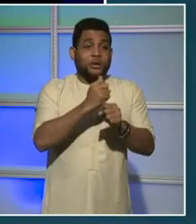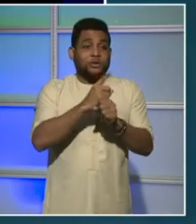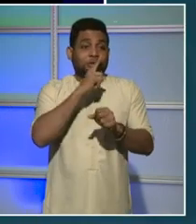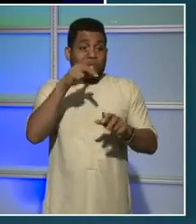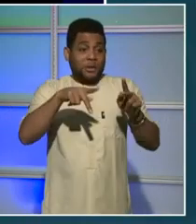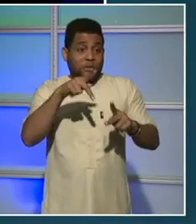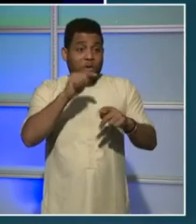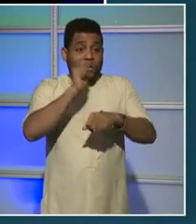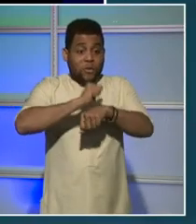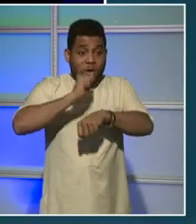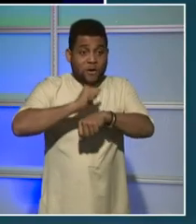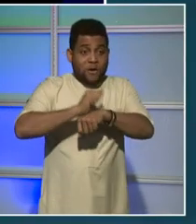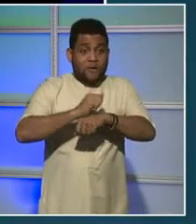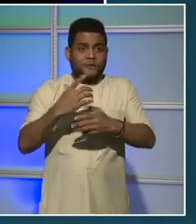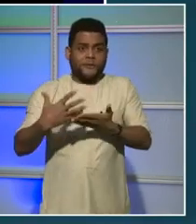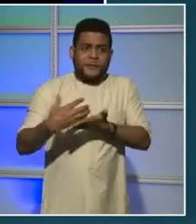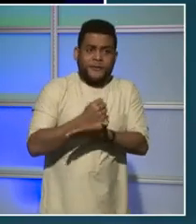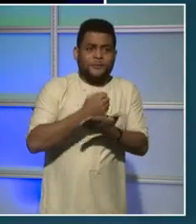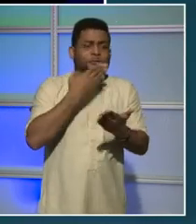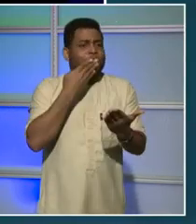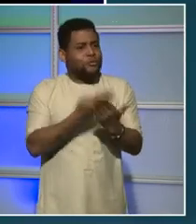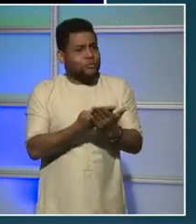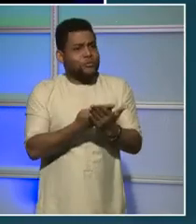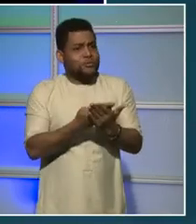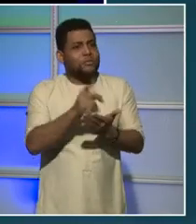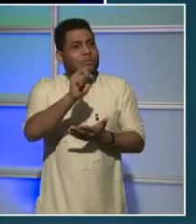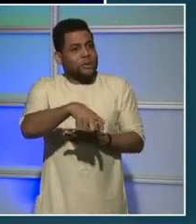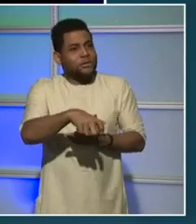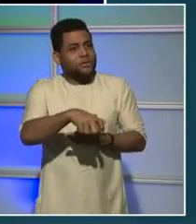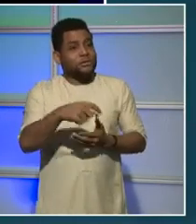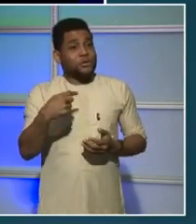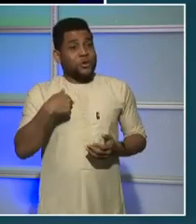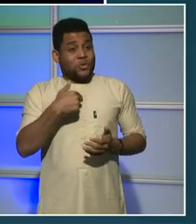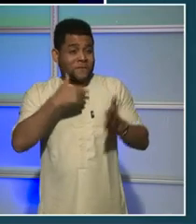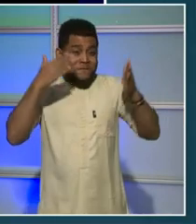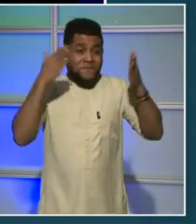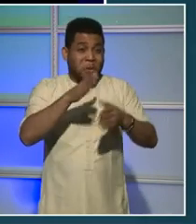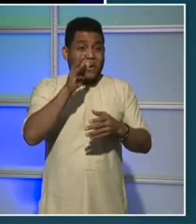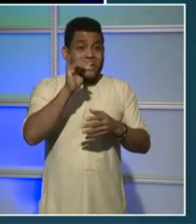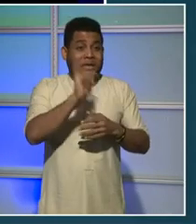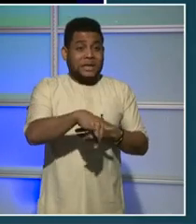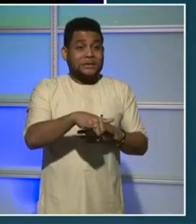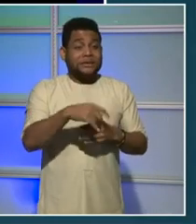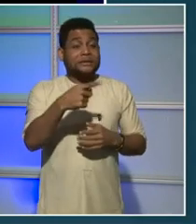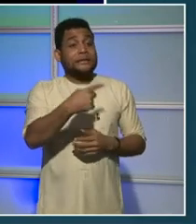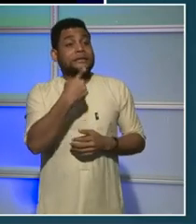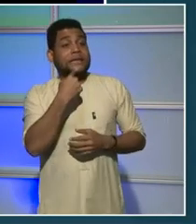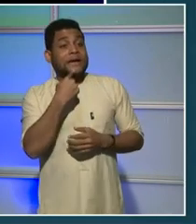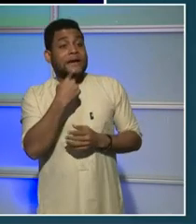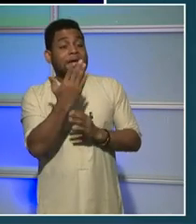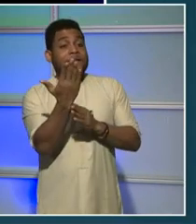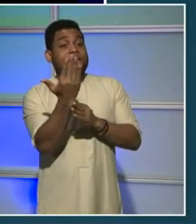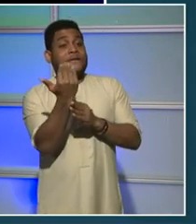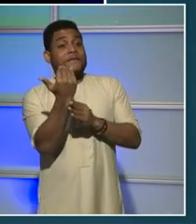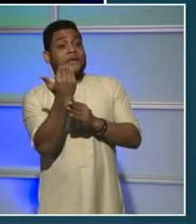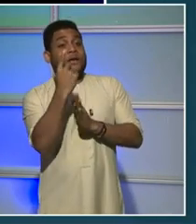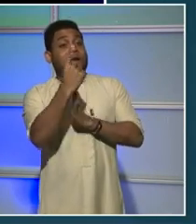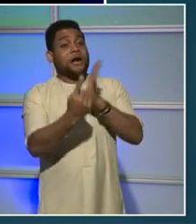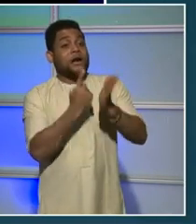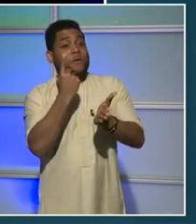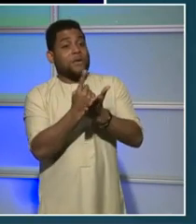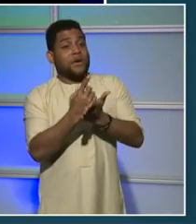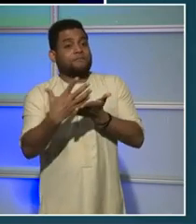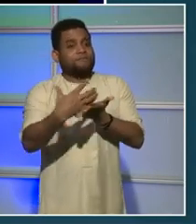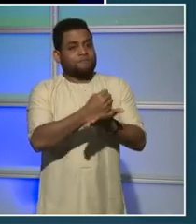focused. We were super supportive of the fight for $15 and getting that approved by the Council of the District of